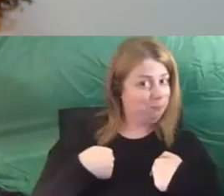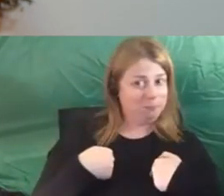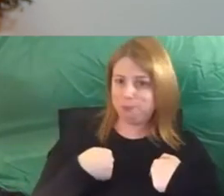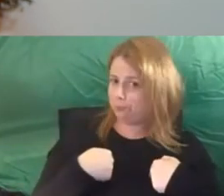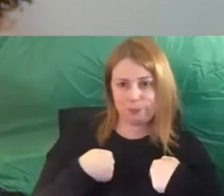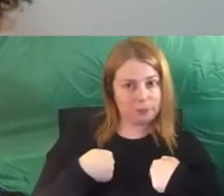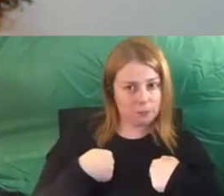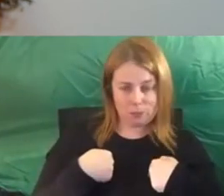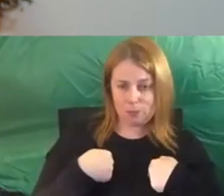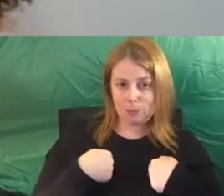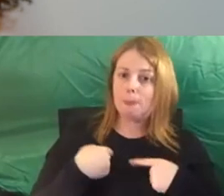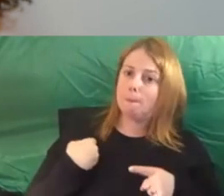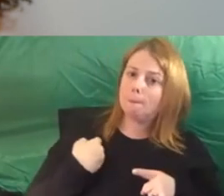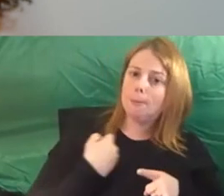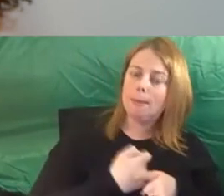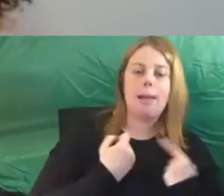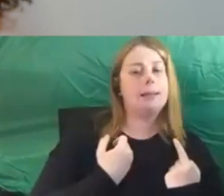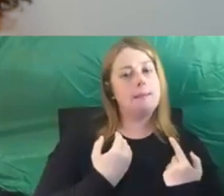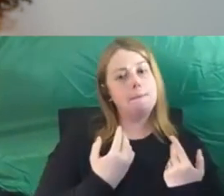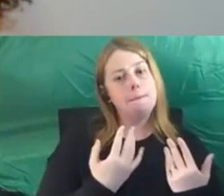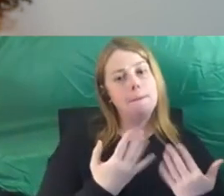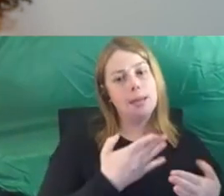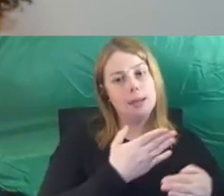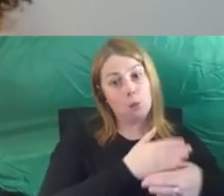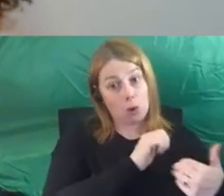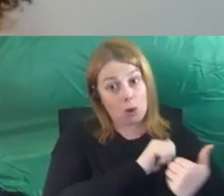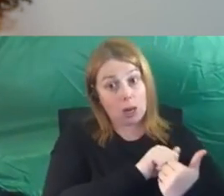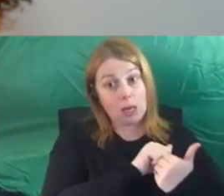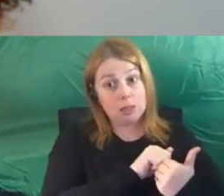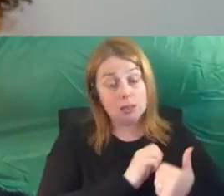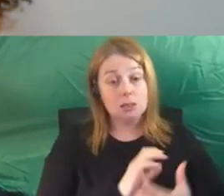it did impact a lot of fellow colleagues that were running.